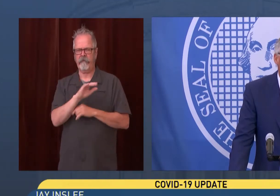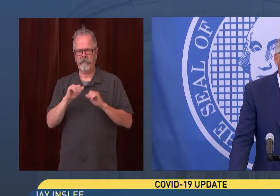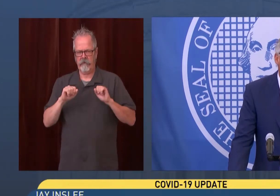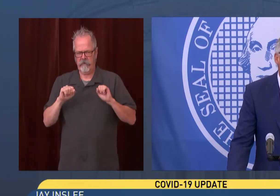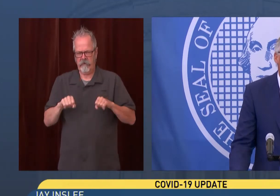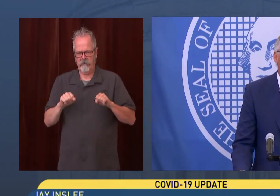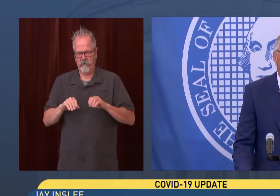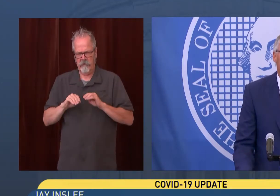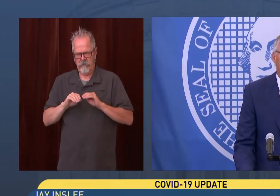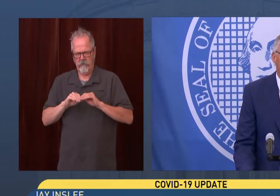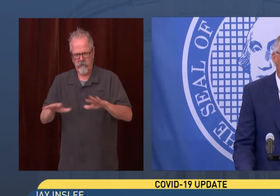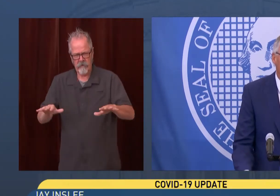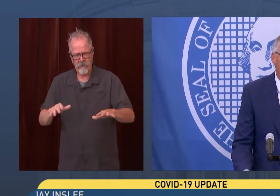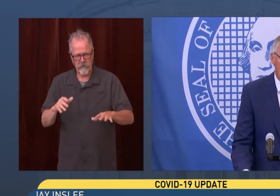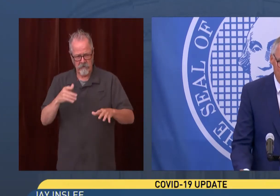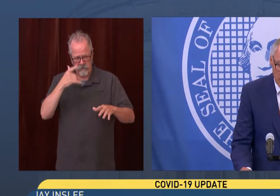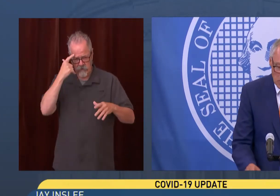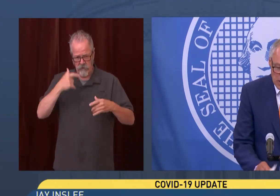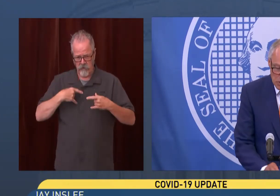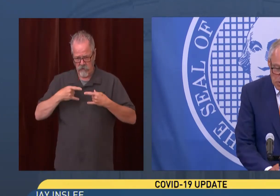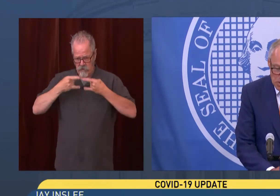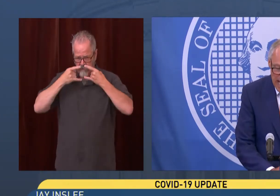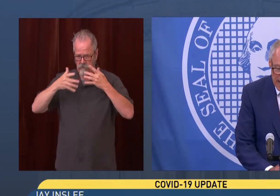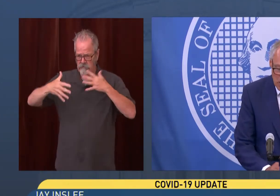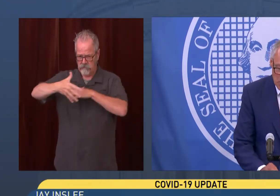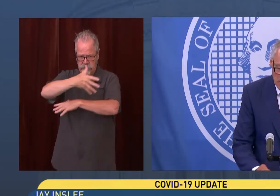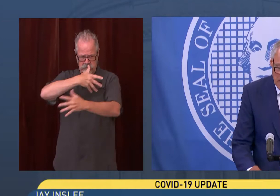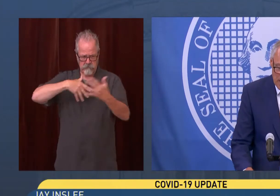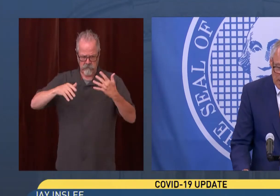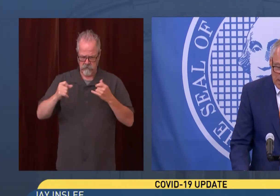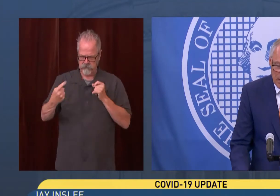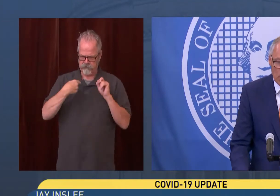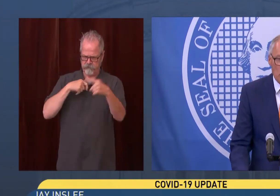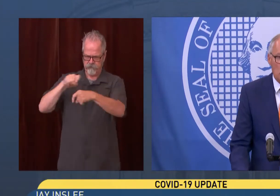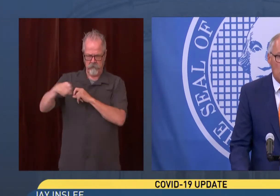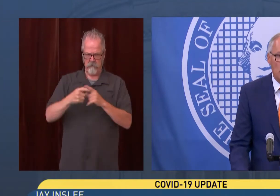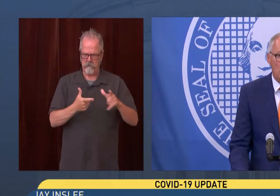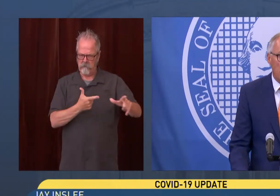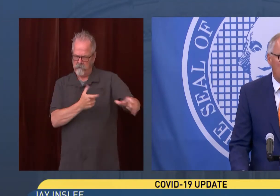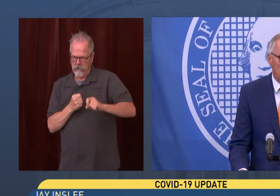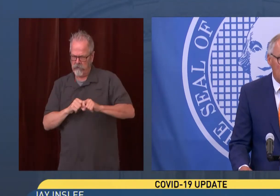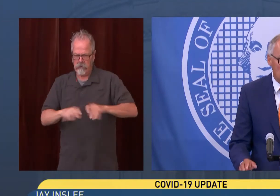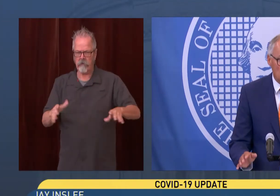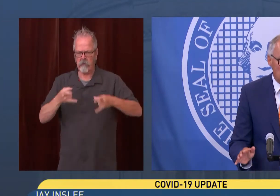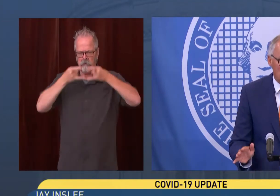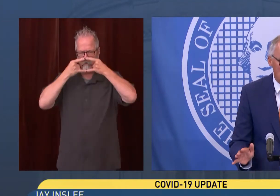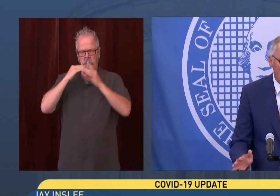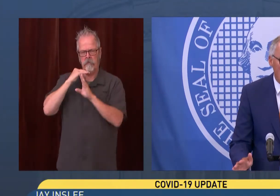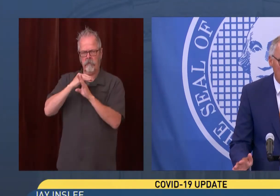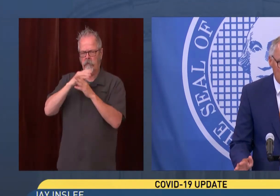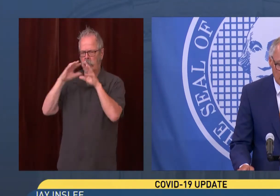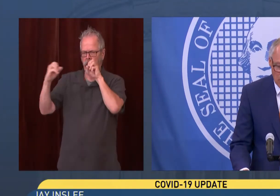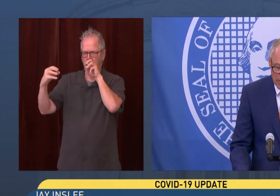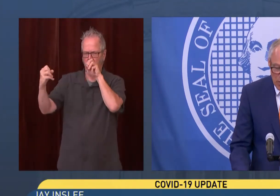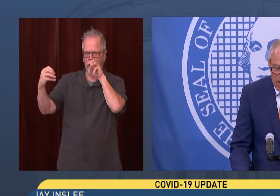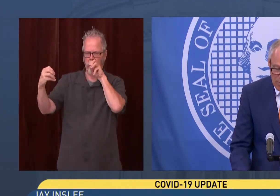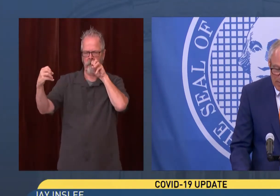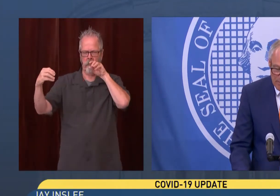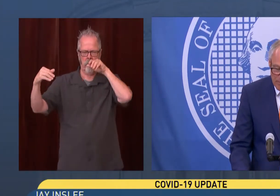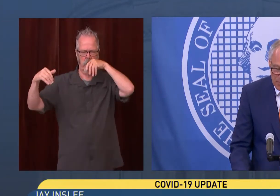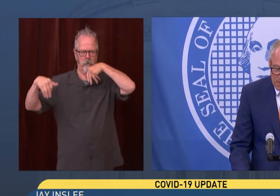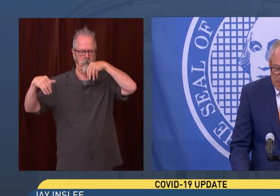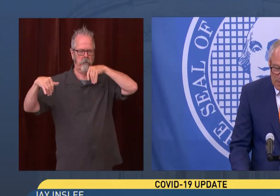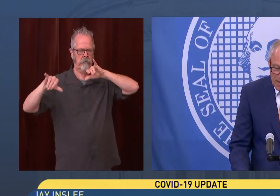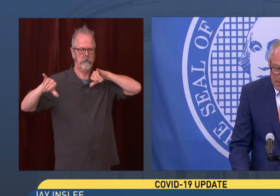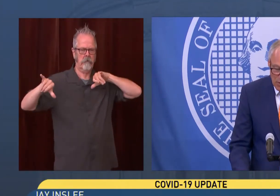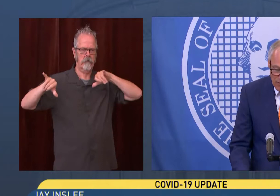about wearing a mask regardless of vaccination status. This is only a recommendation. It is not a legal requirement.